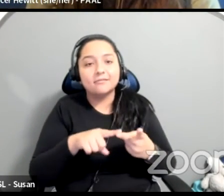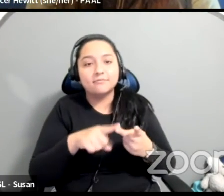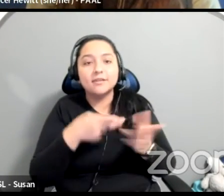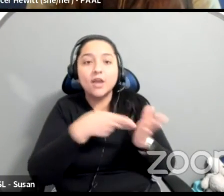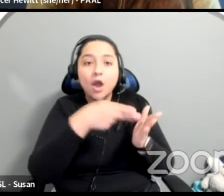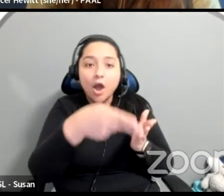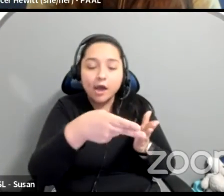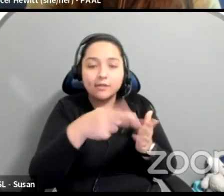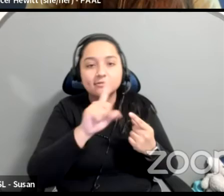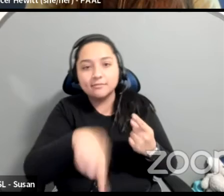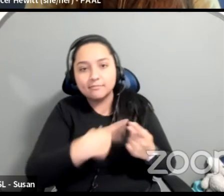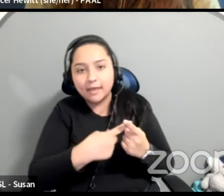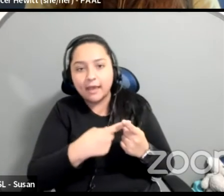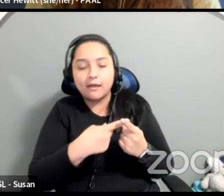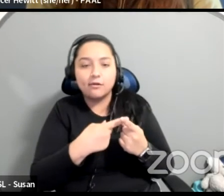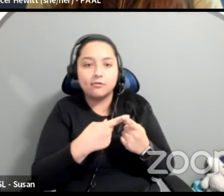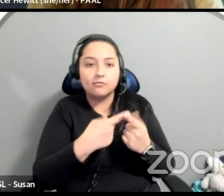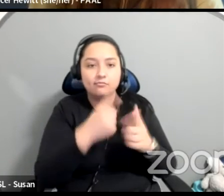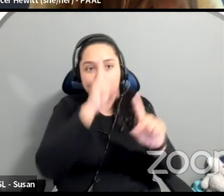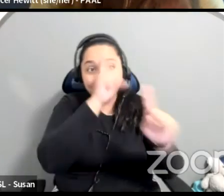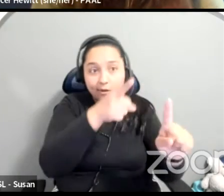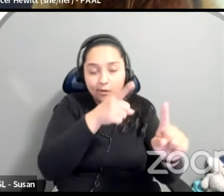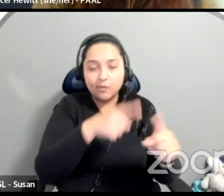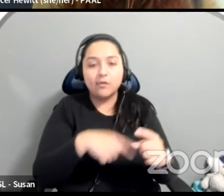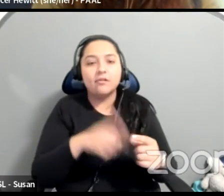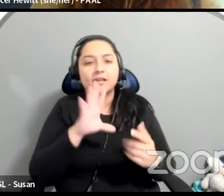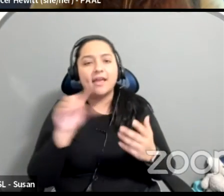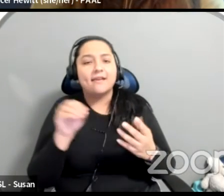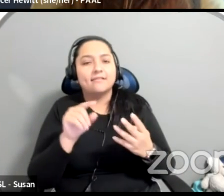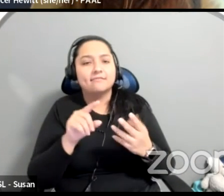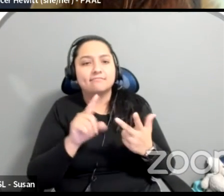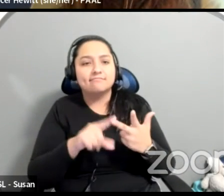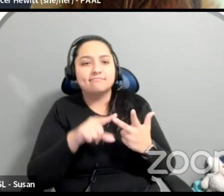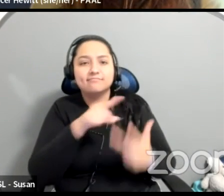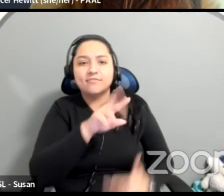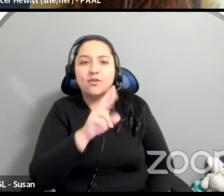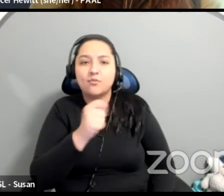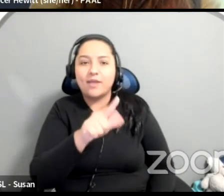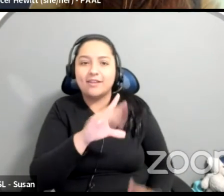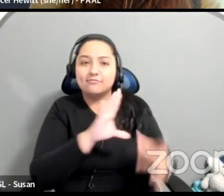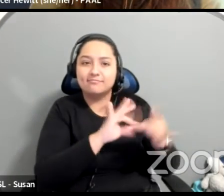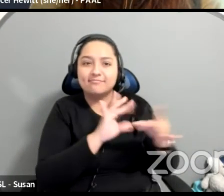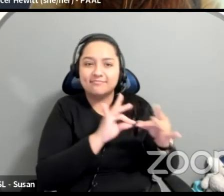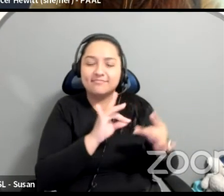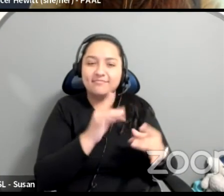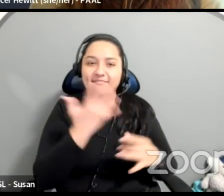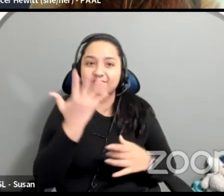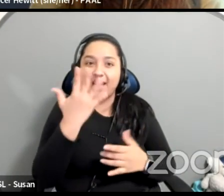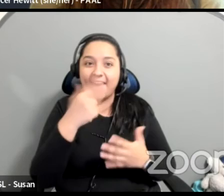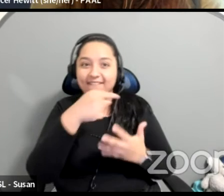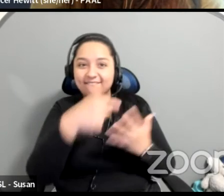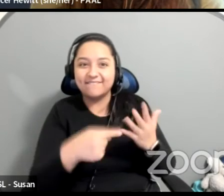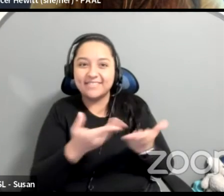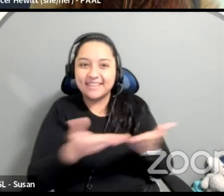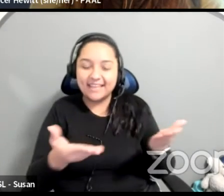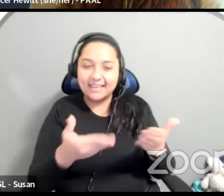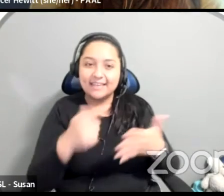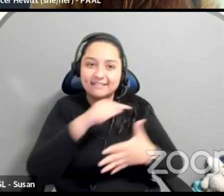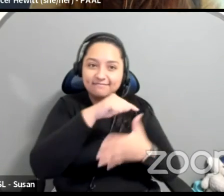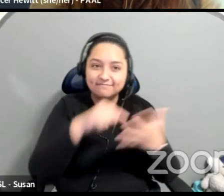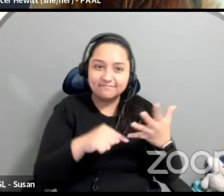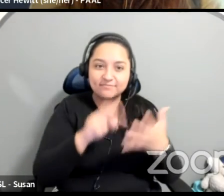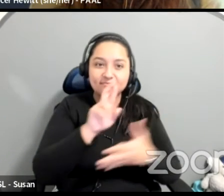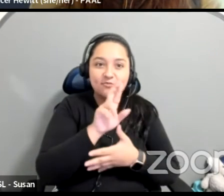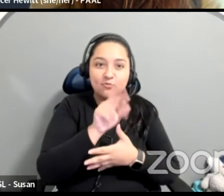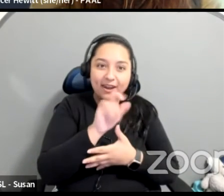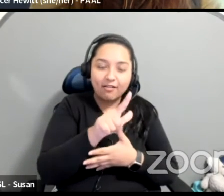lot, like Rachel gave us like a list of five things that, that were from the most bold to the least one. So like, what are those things? What